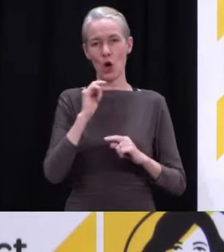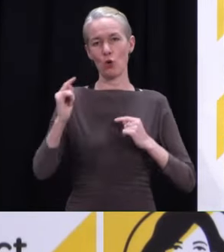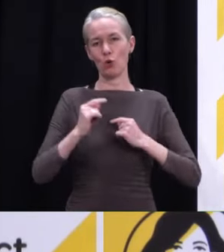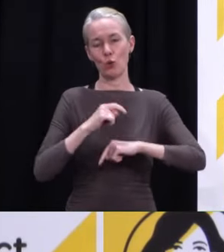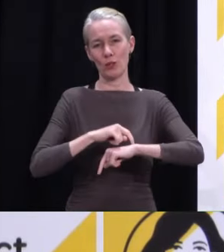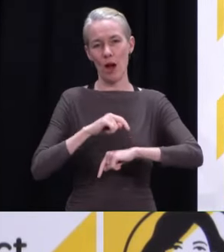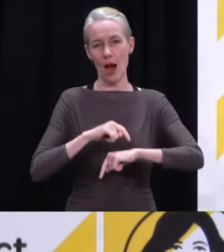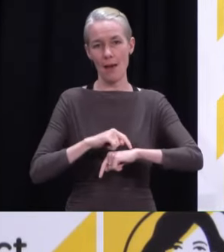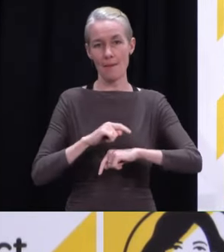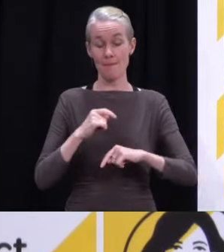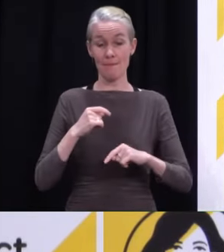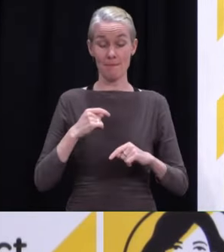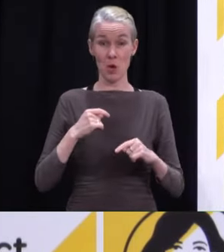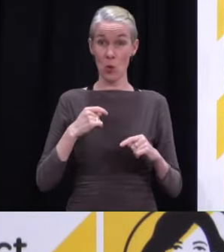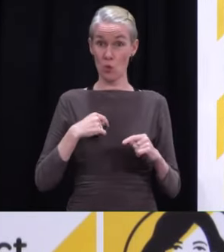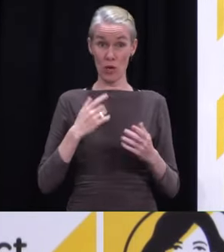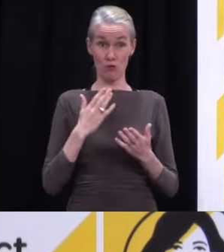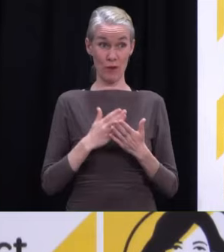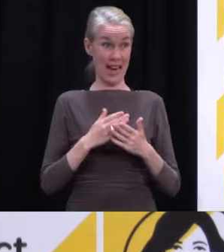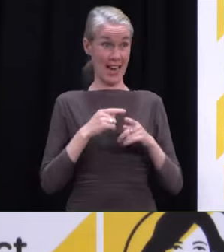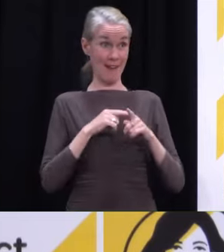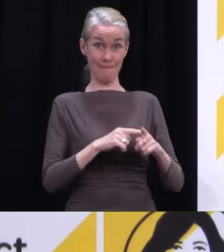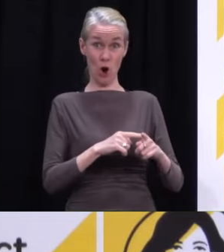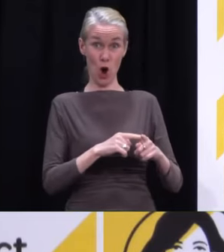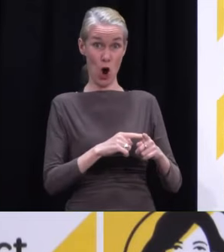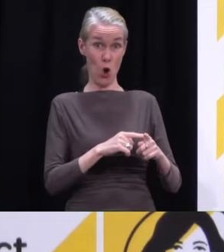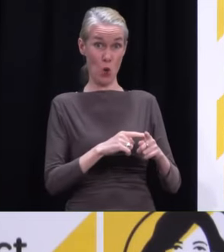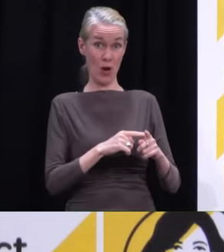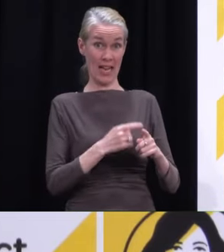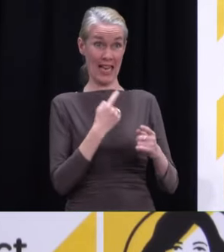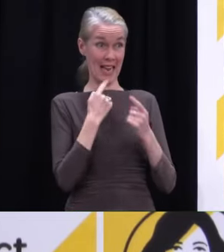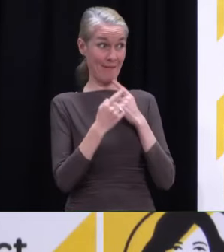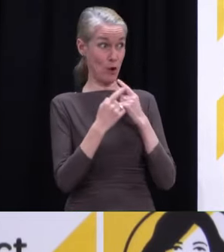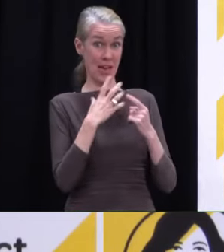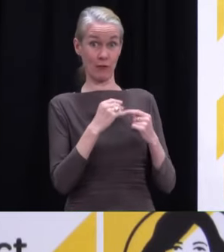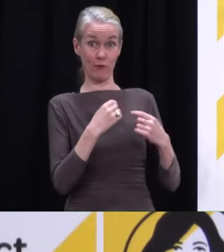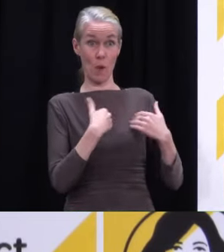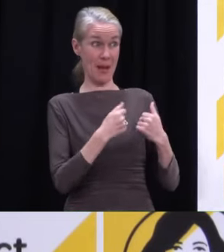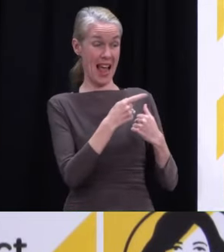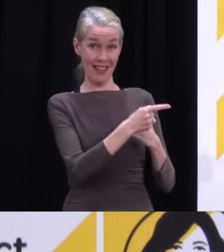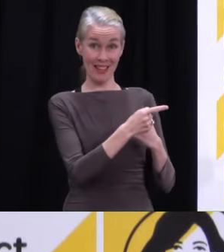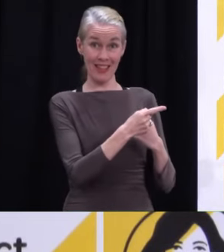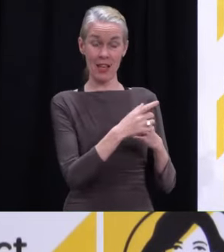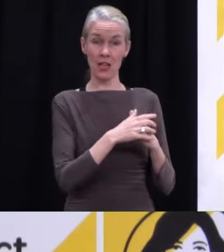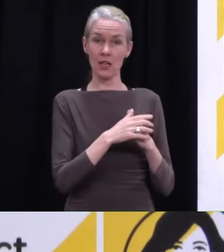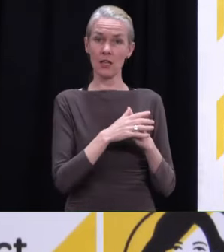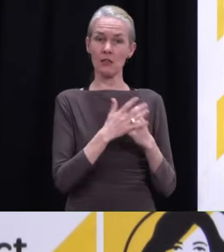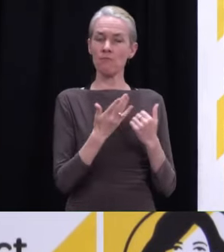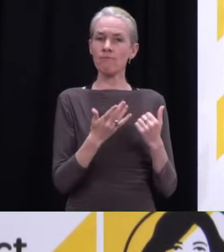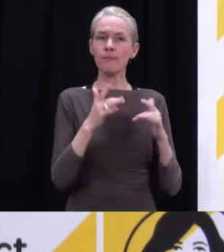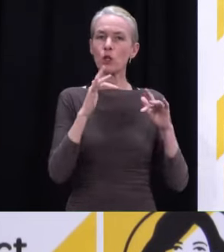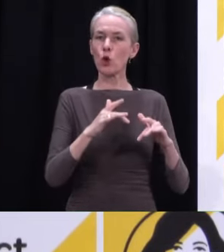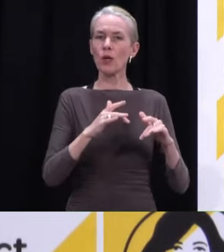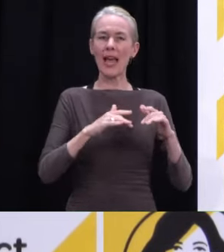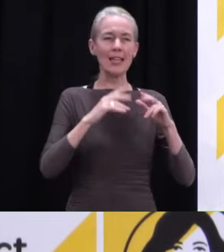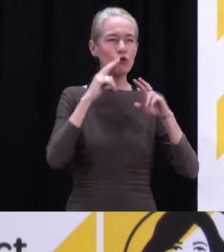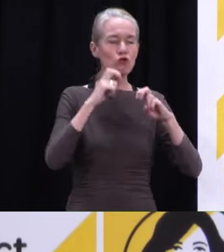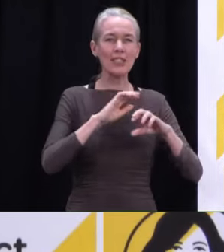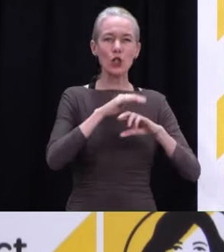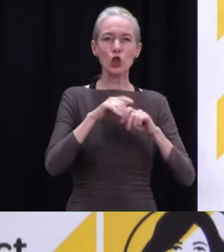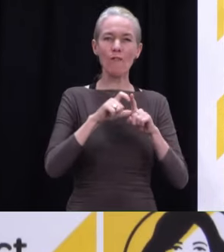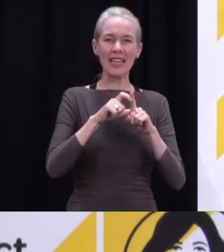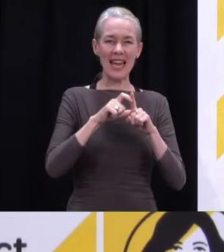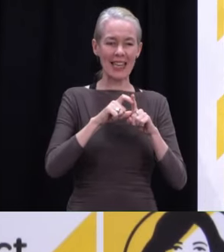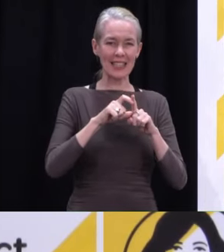time. There's not a lot, there's not a huge amount of academic literature around transmission and Delta. What is available, we've